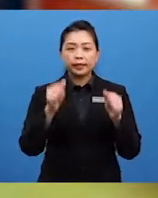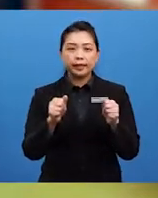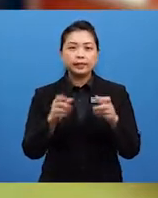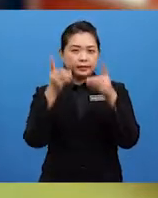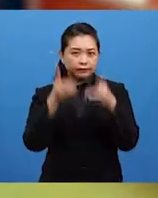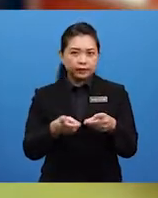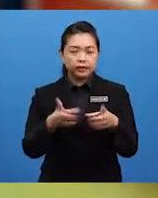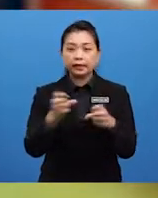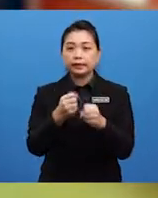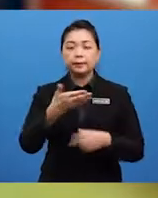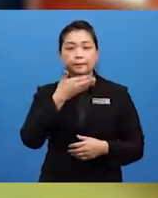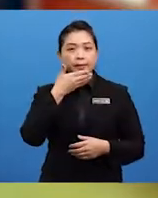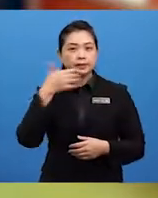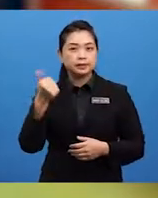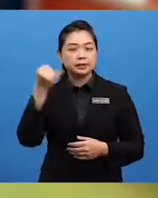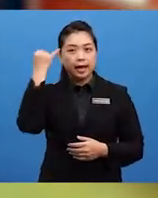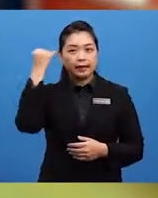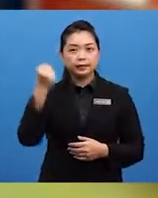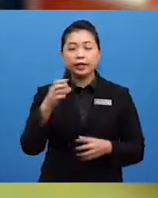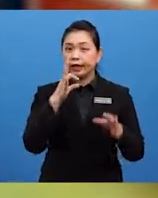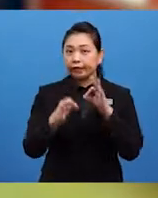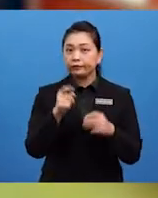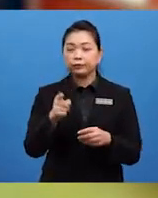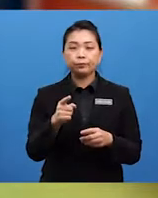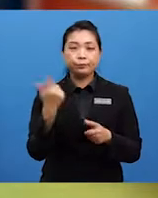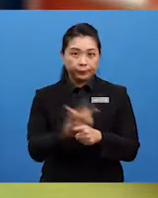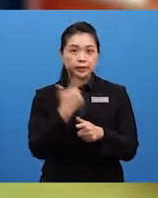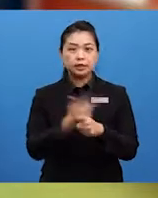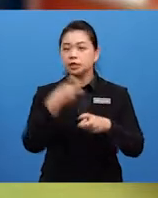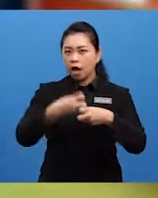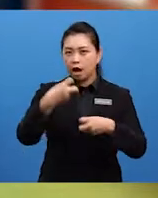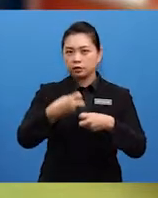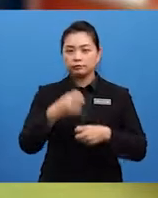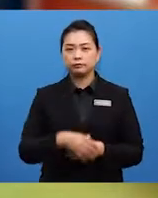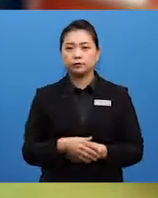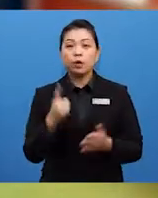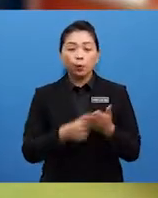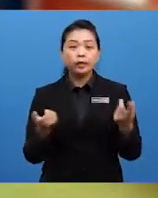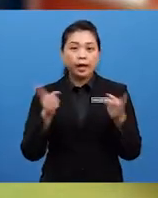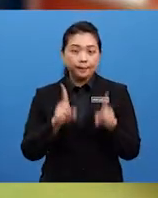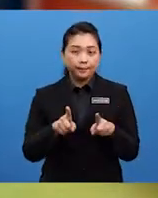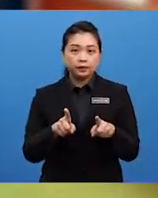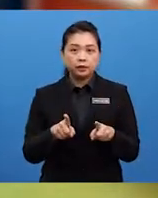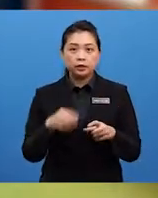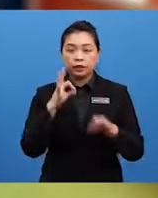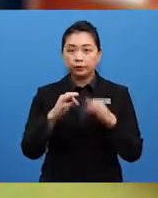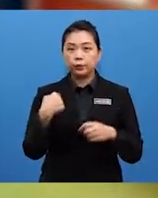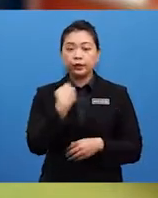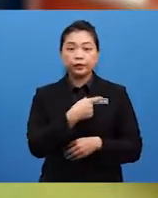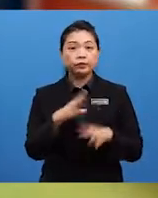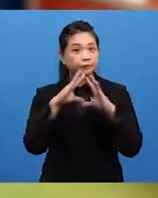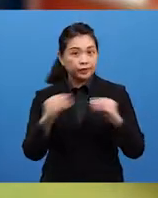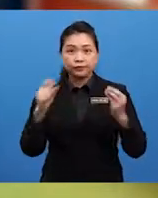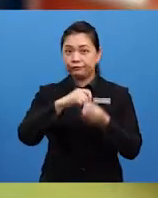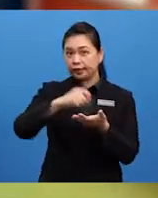You can definitely get better at it too if you practice hard. What happens after we